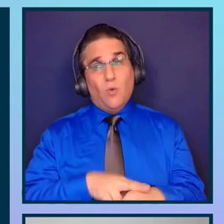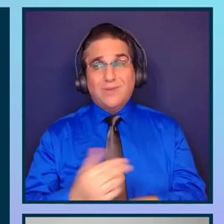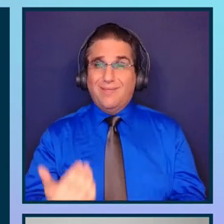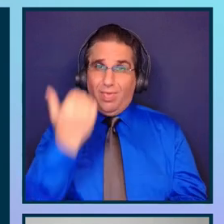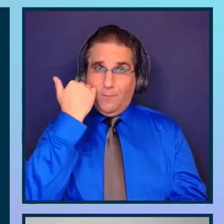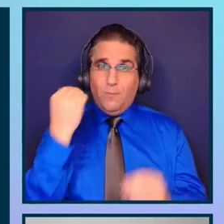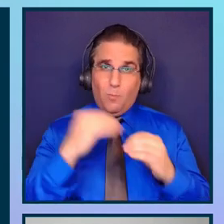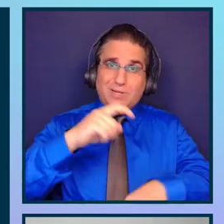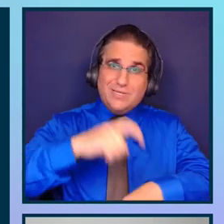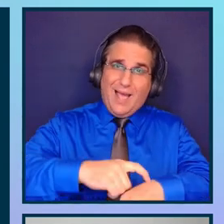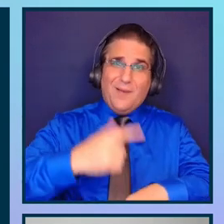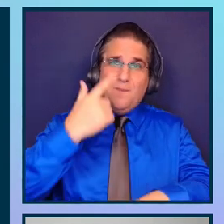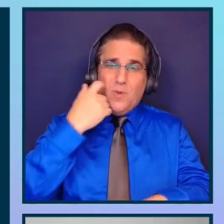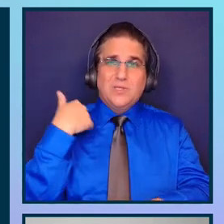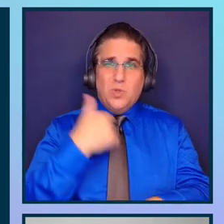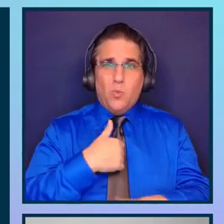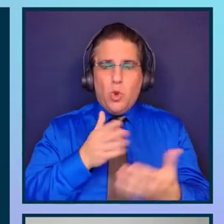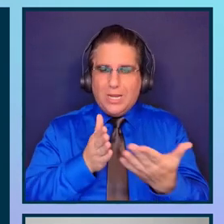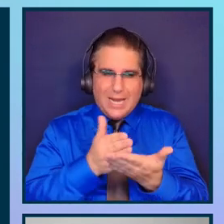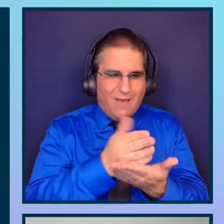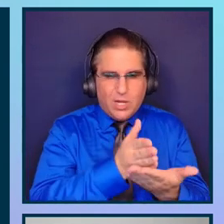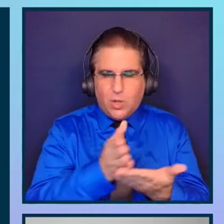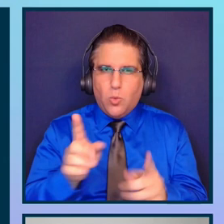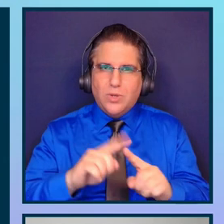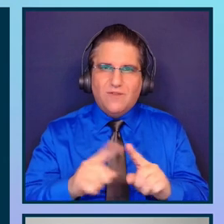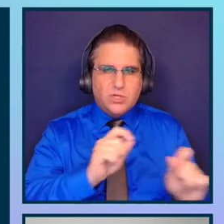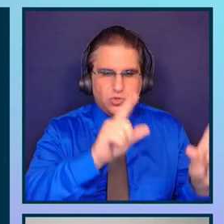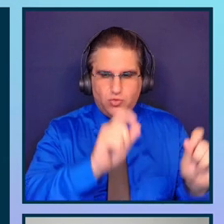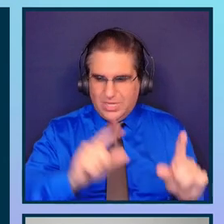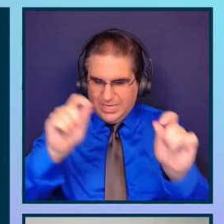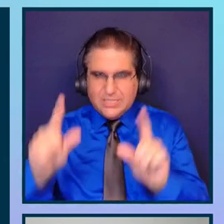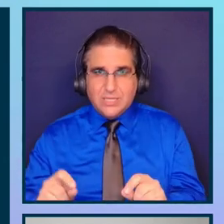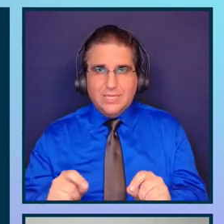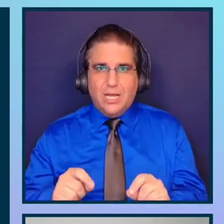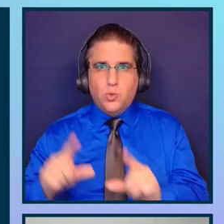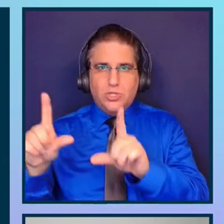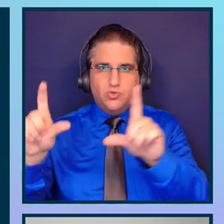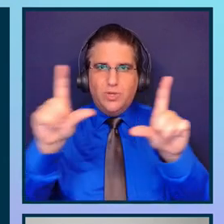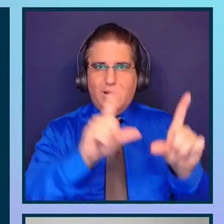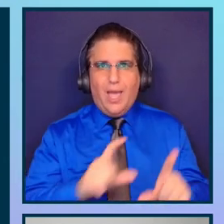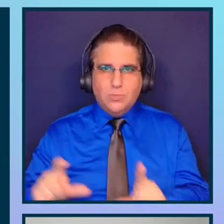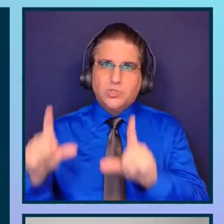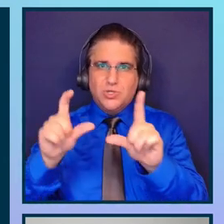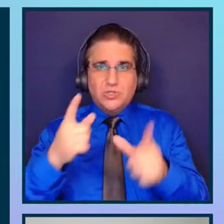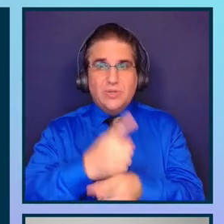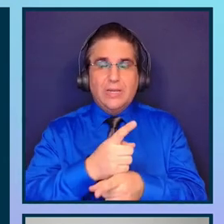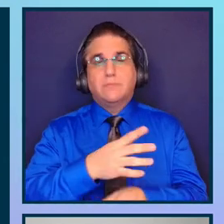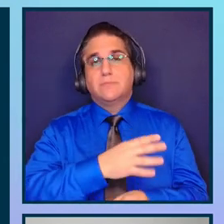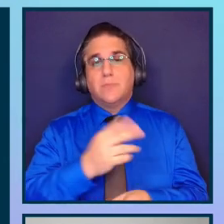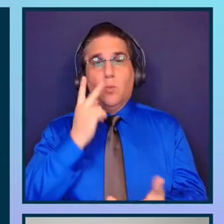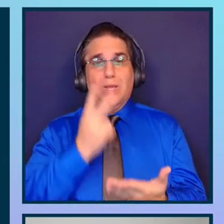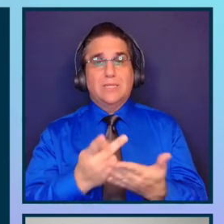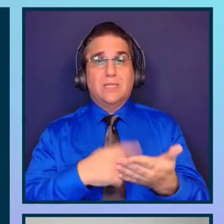we are navigating through screens and taking screen captures. And we can see that the results in